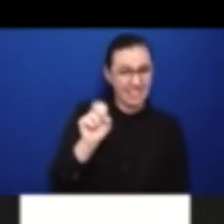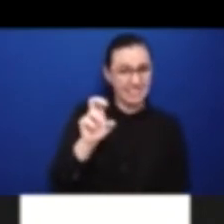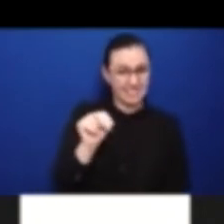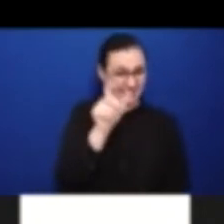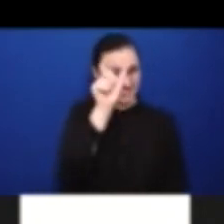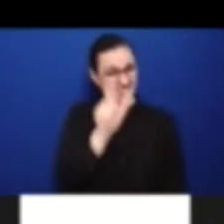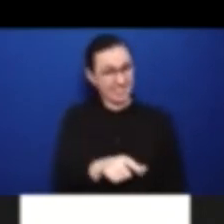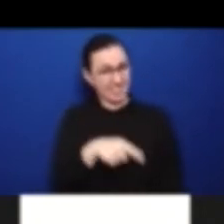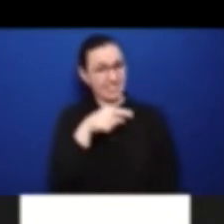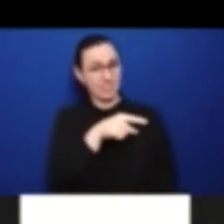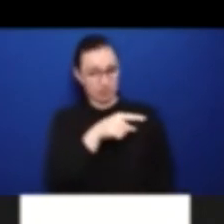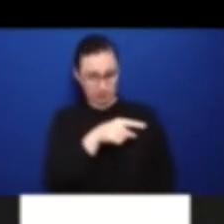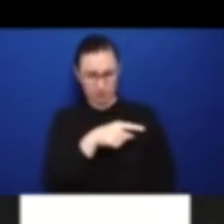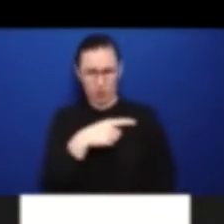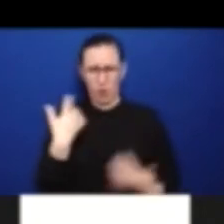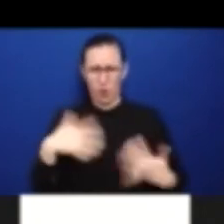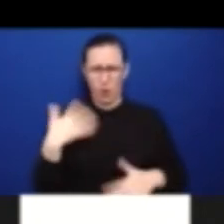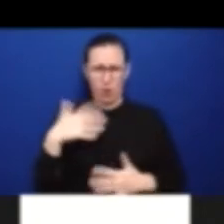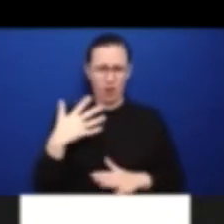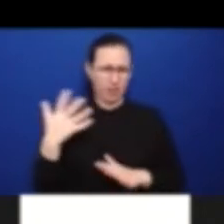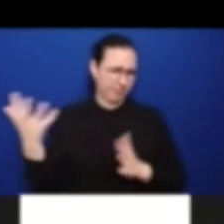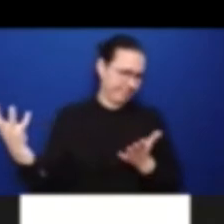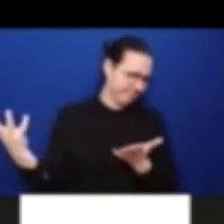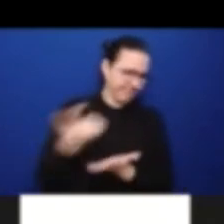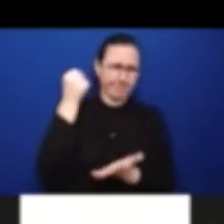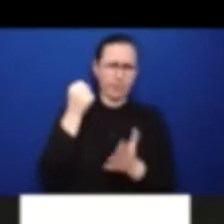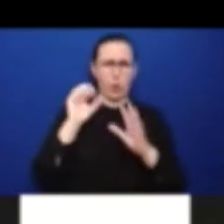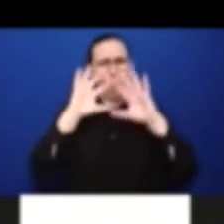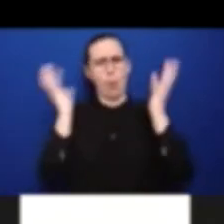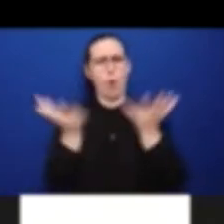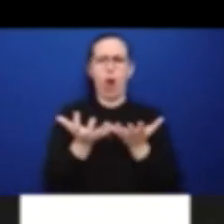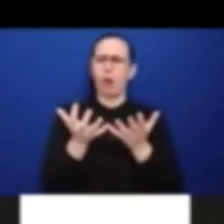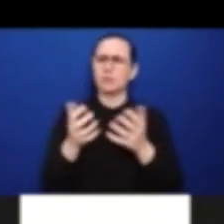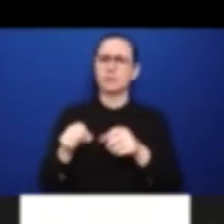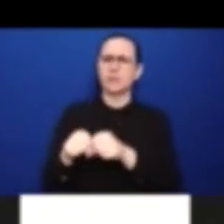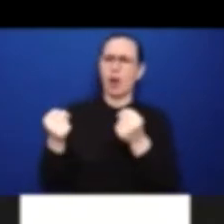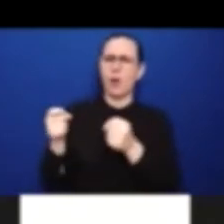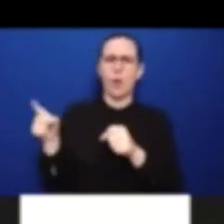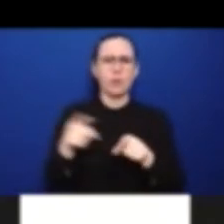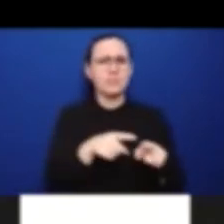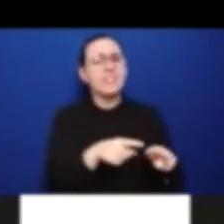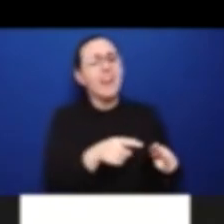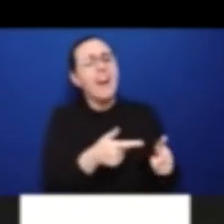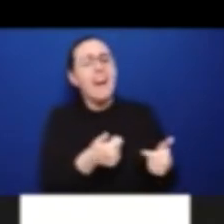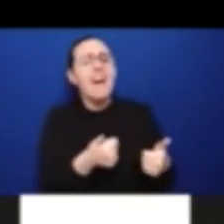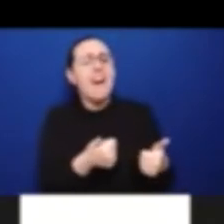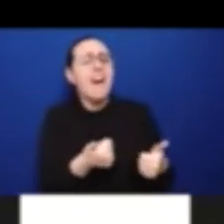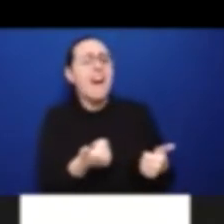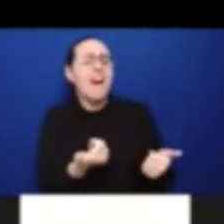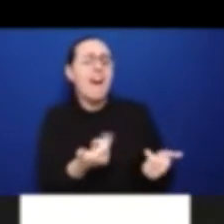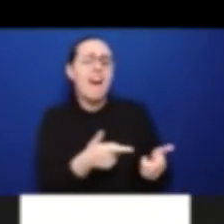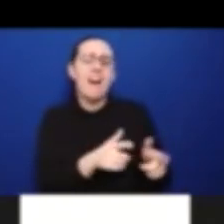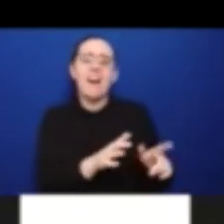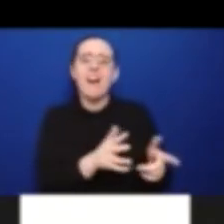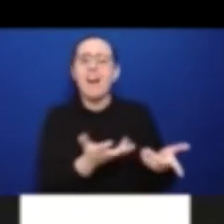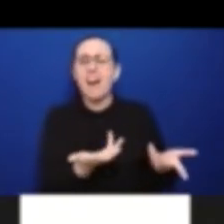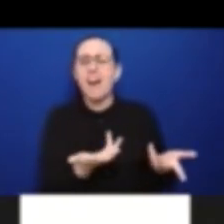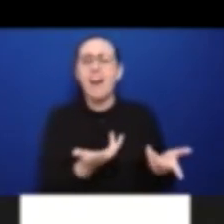give him a little pat on the shoulder and tell him how courageous he was.